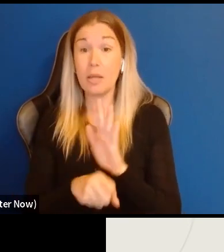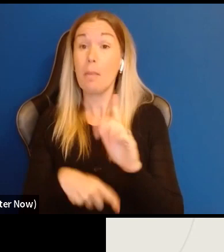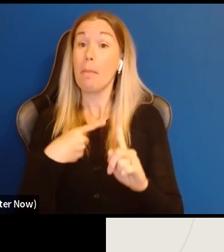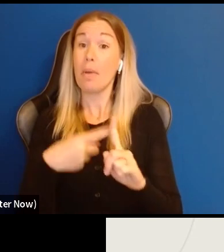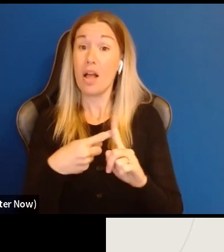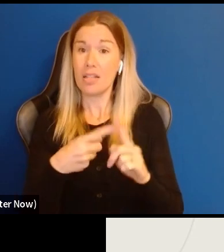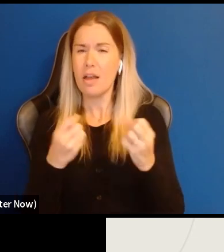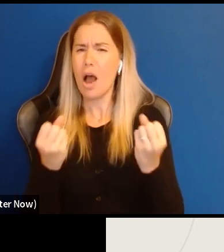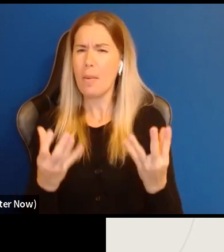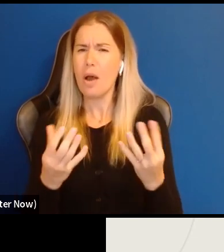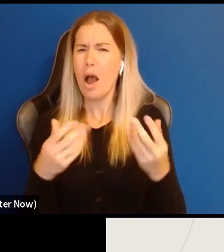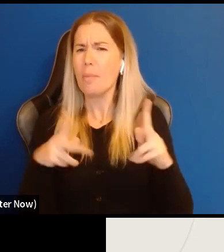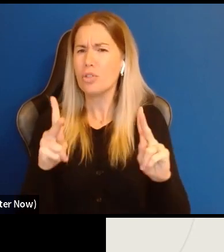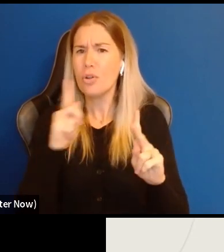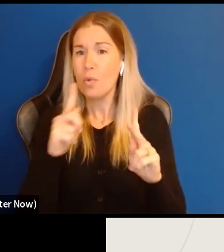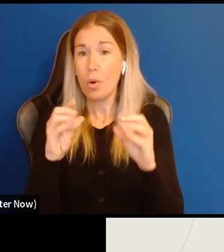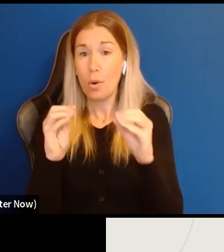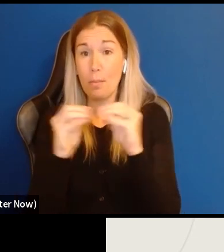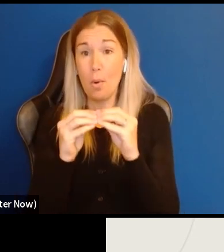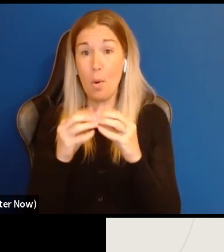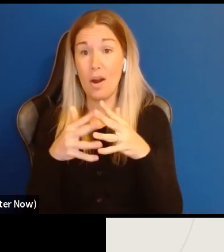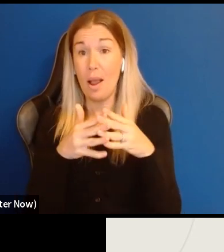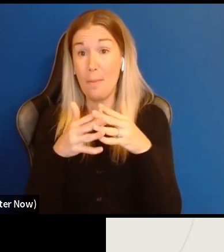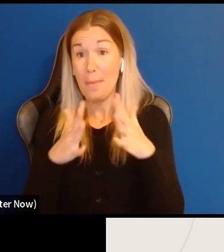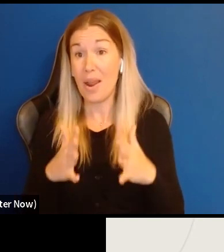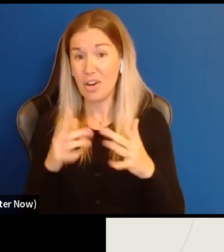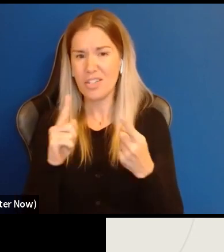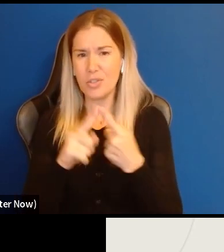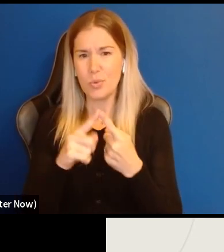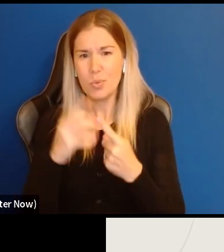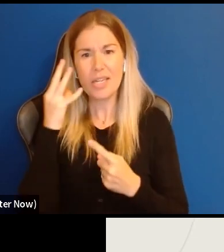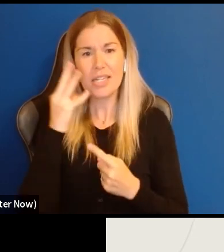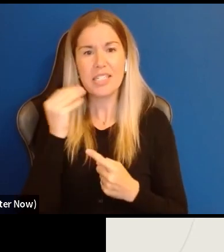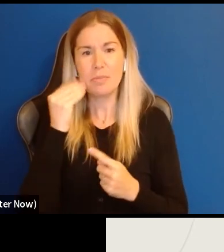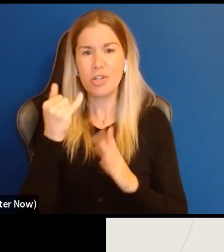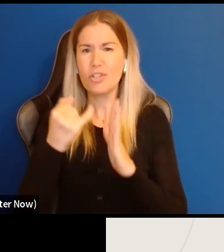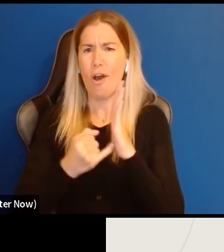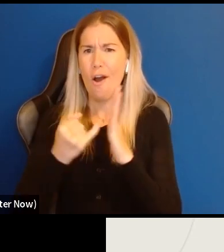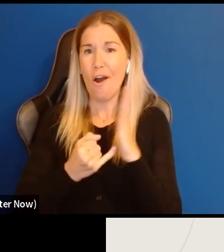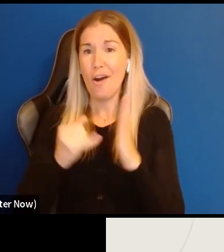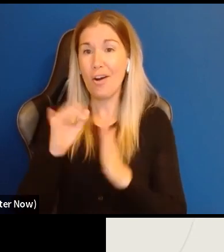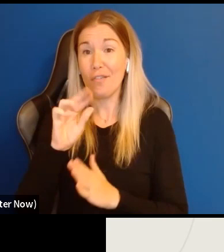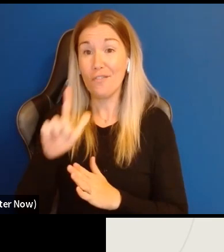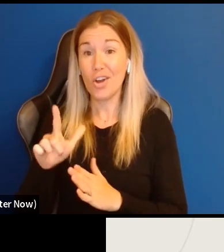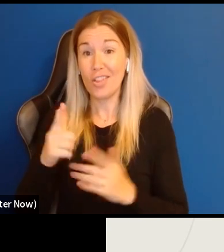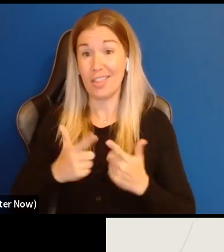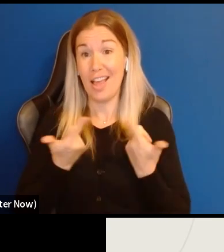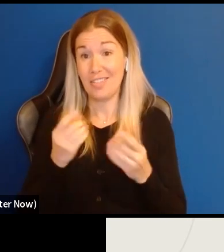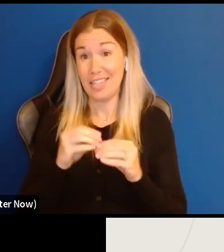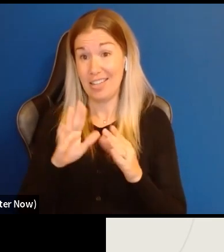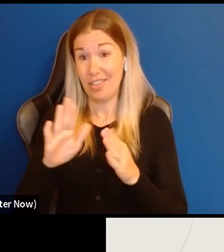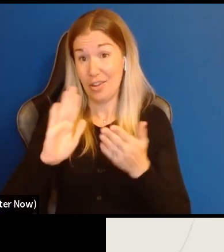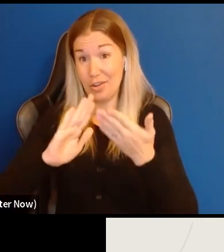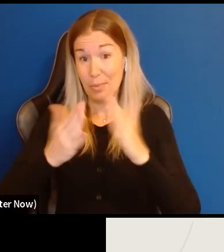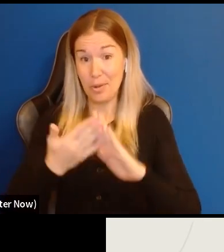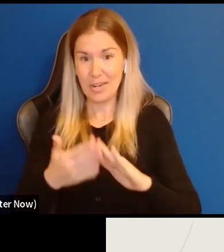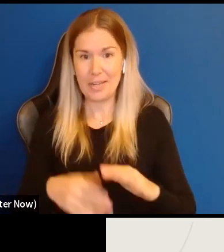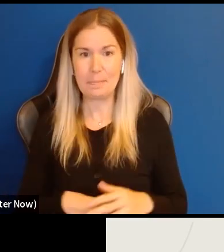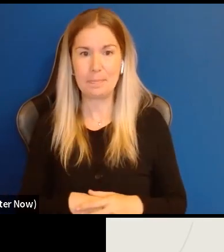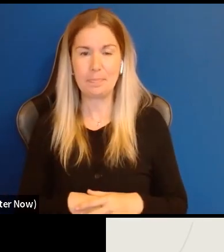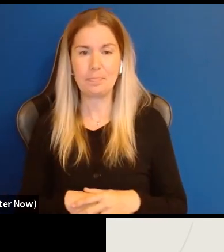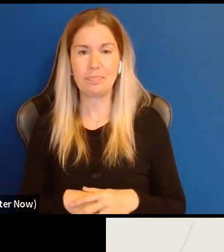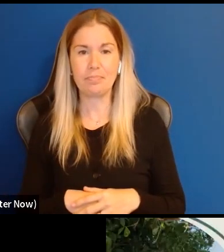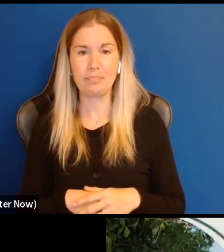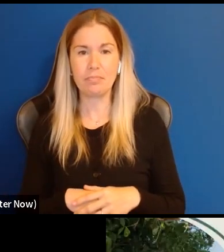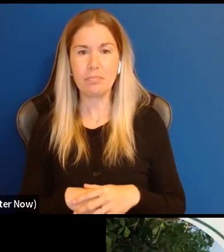Americans to experience artful lives in their communities. Arts Here reflects goals and objectives identified in the